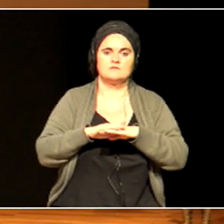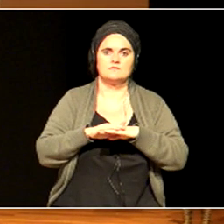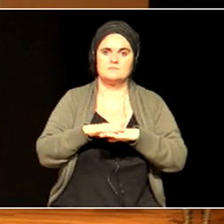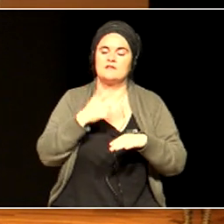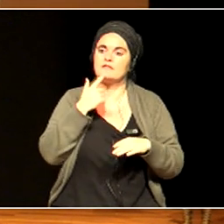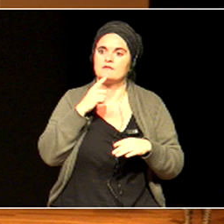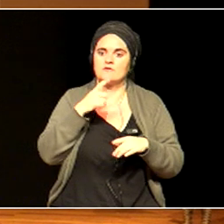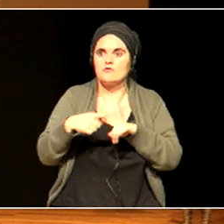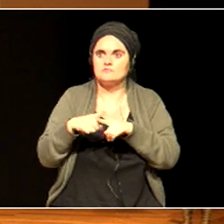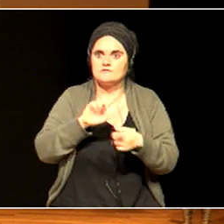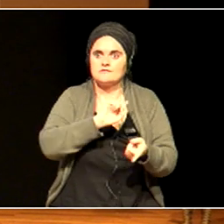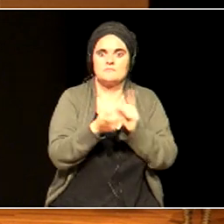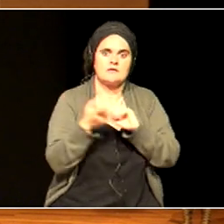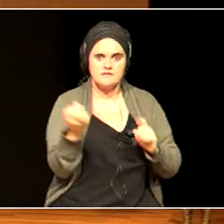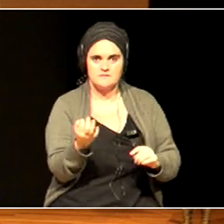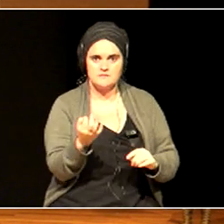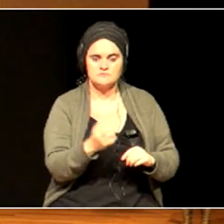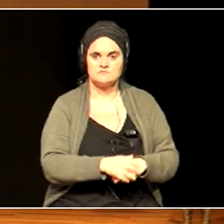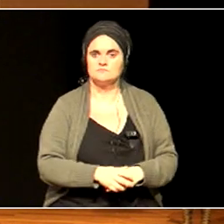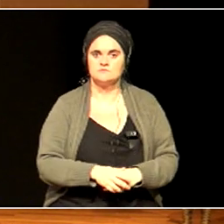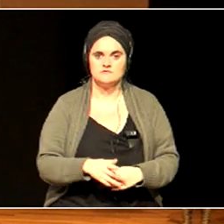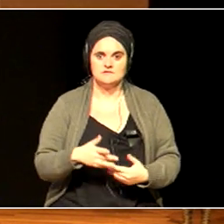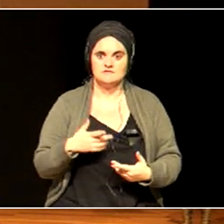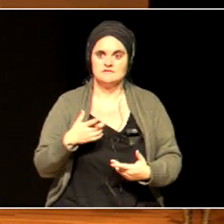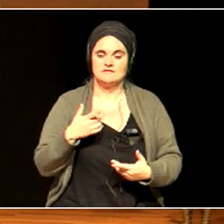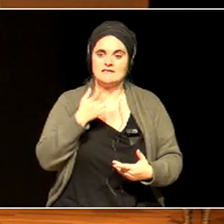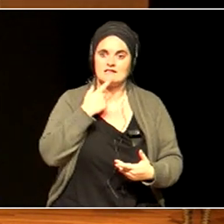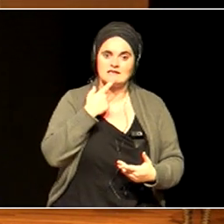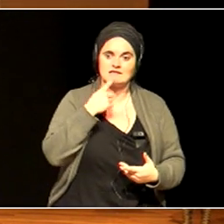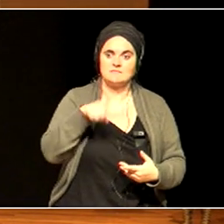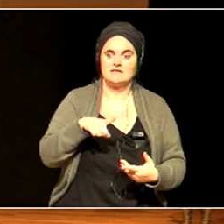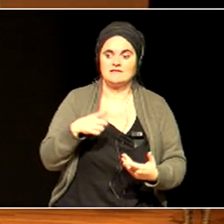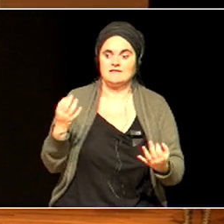need to make them change. Have you met, have any of you seen